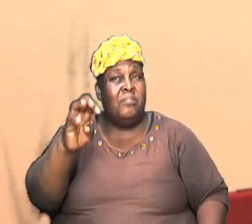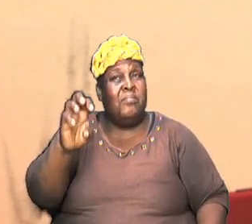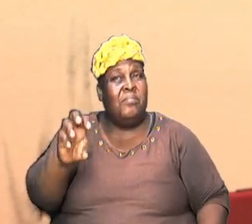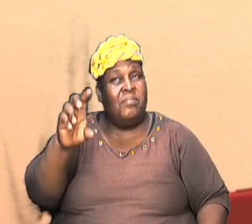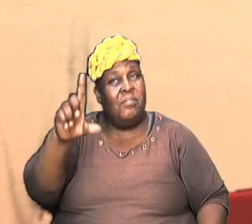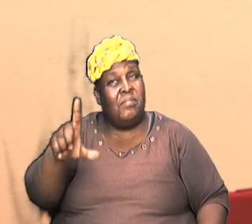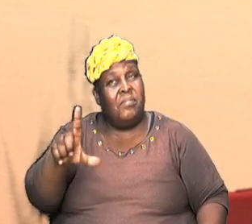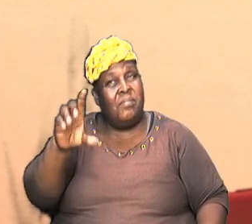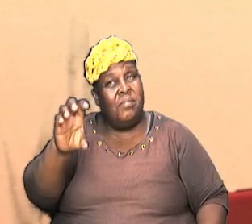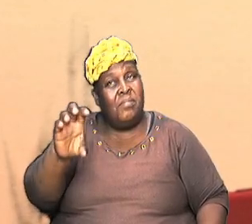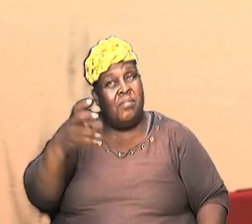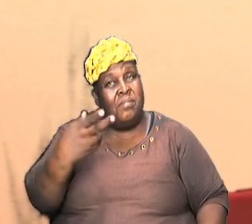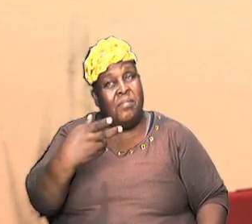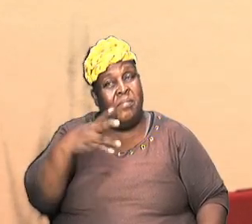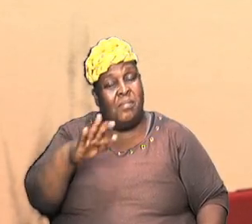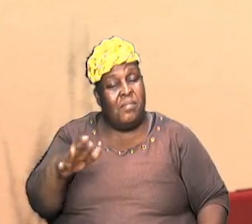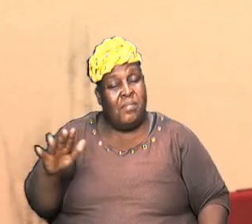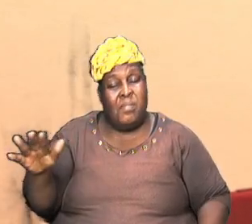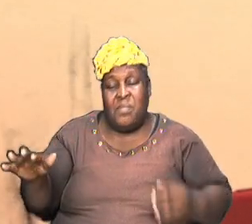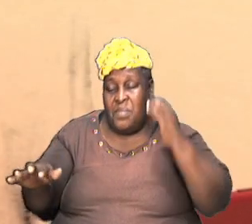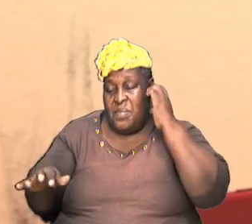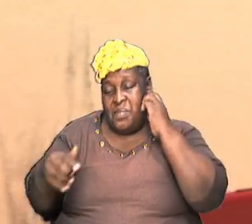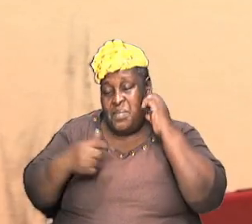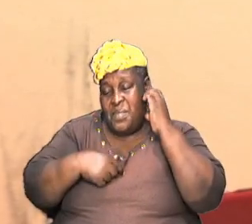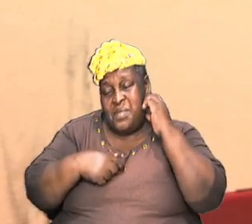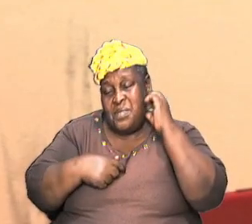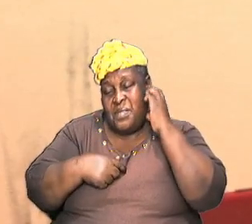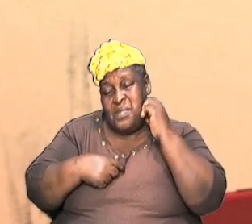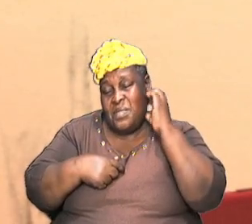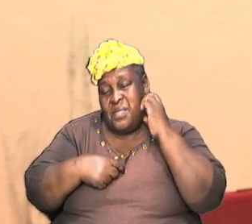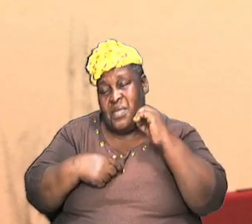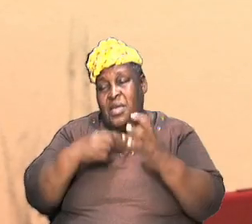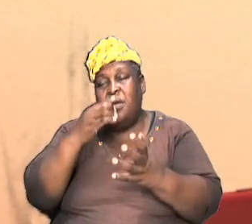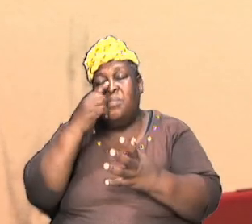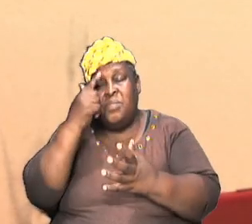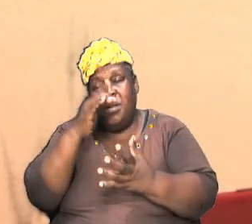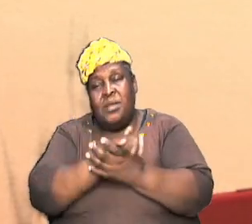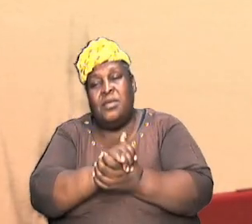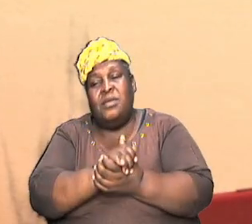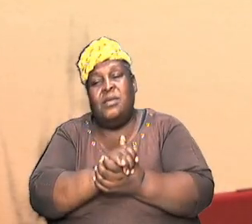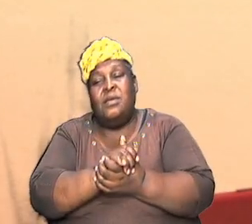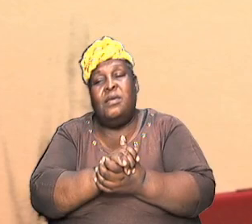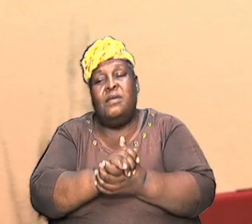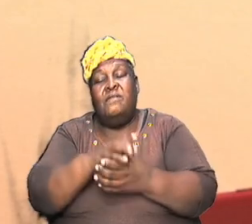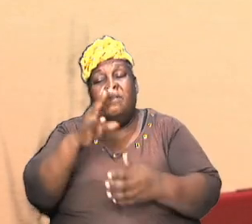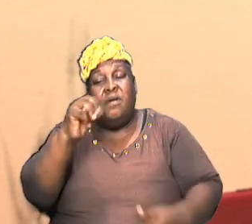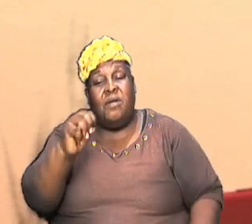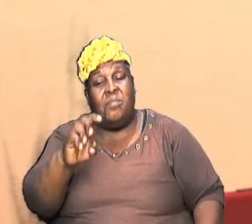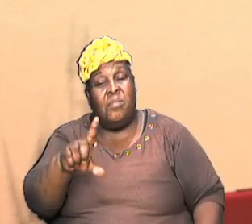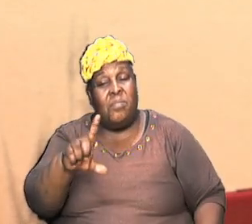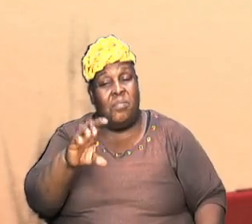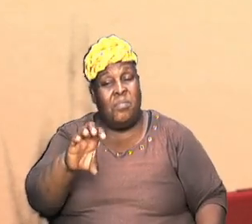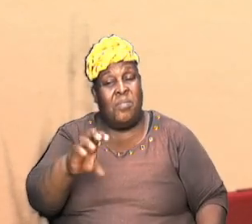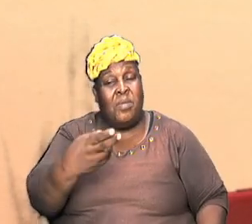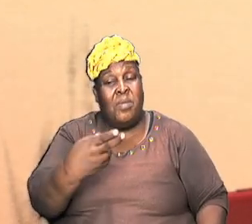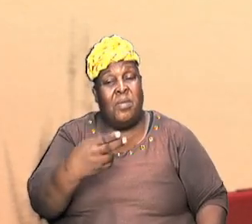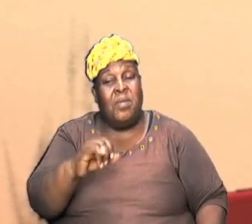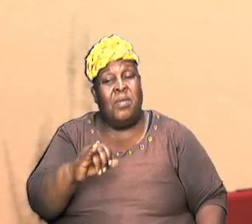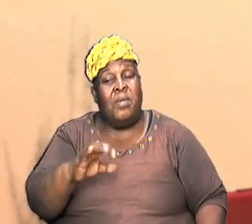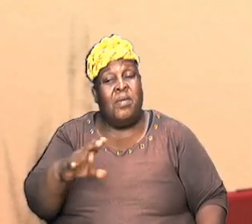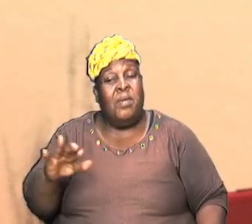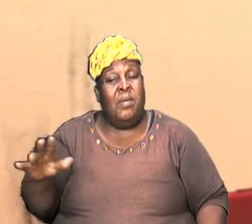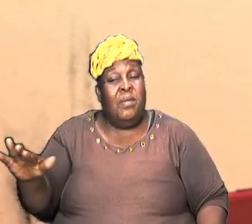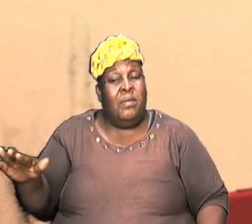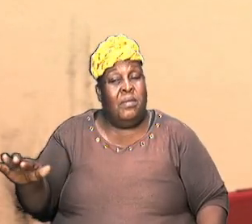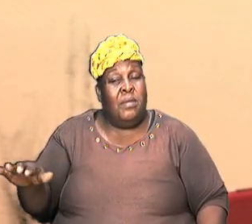Melchizedek himself I believe I did say there are two schools of thought because I want to put it out there not going to be dogmatic on it